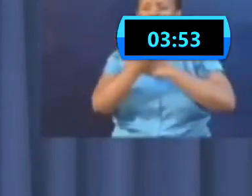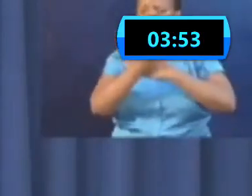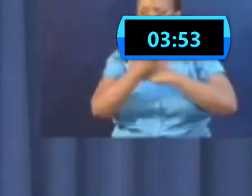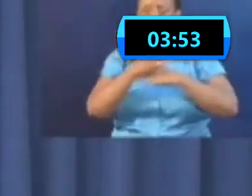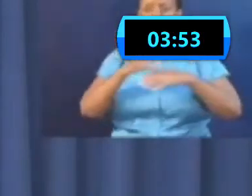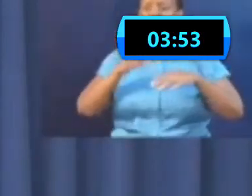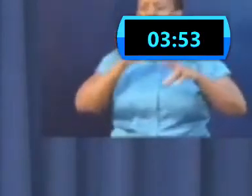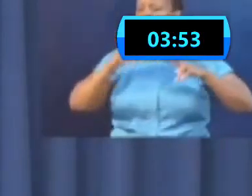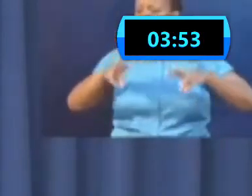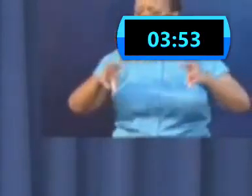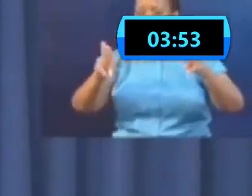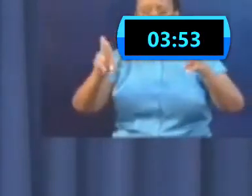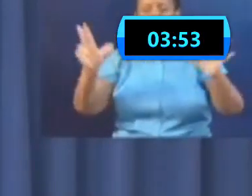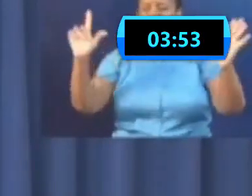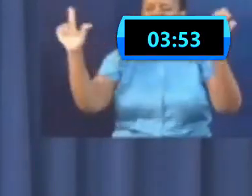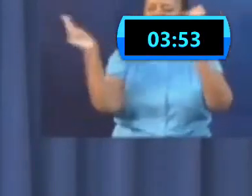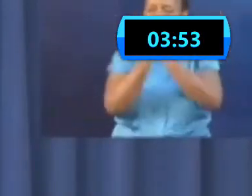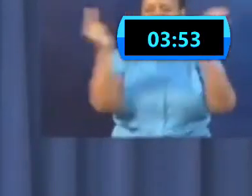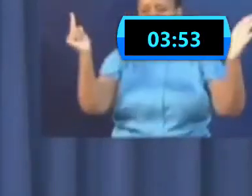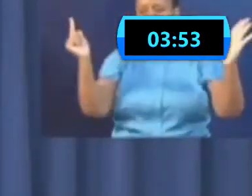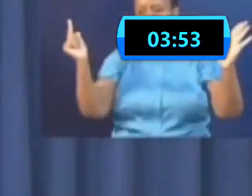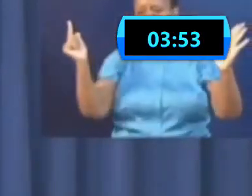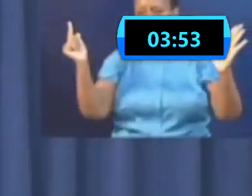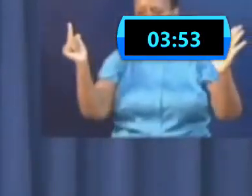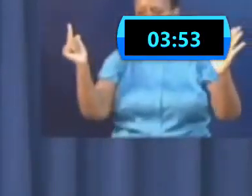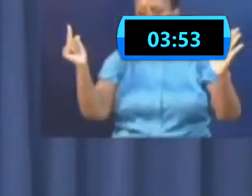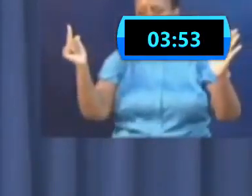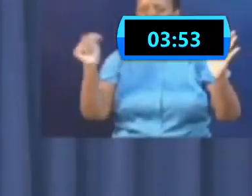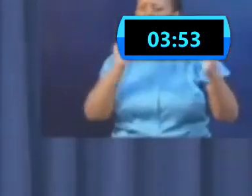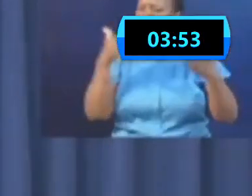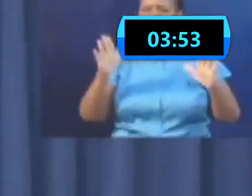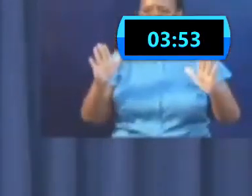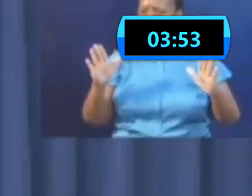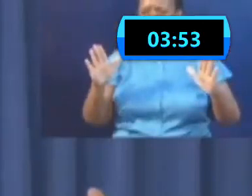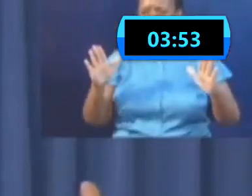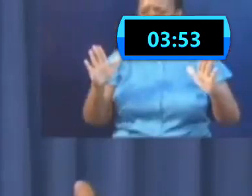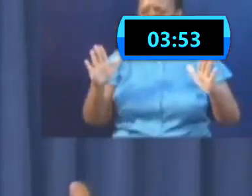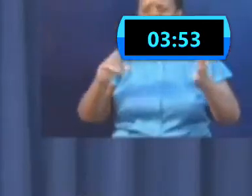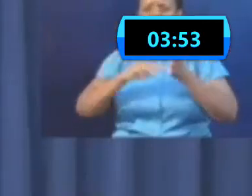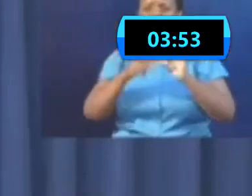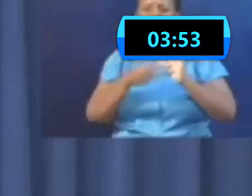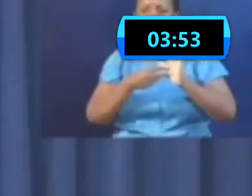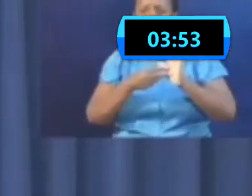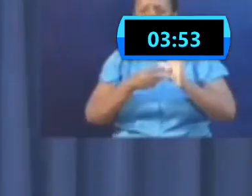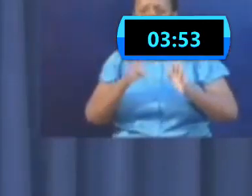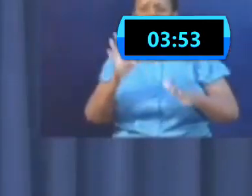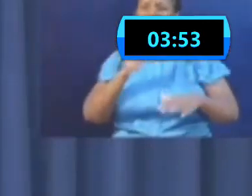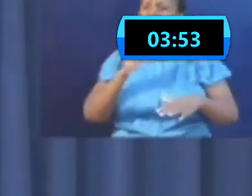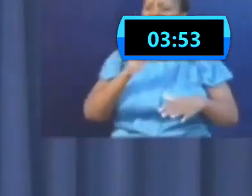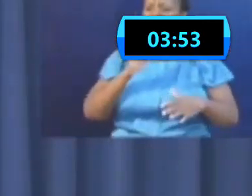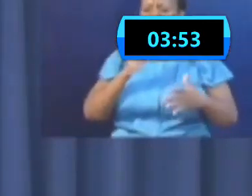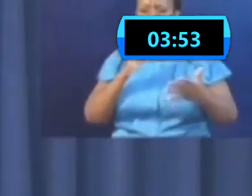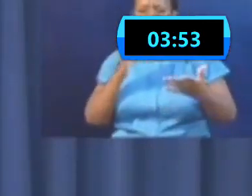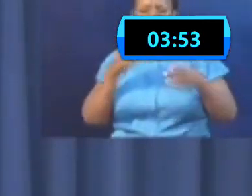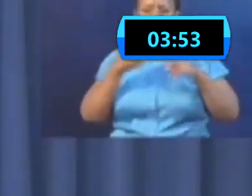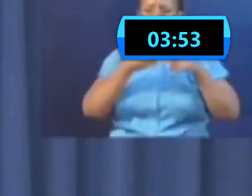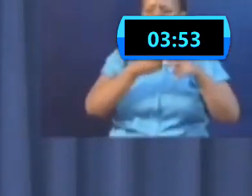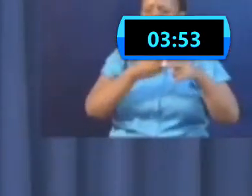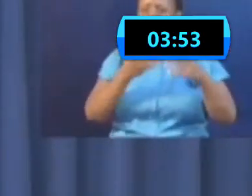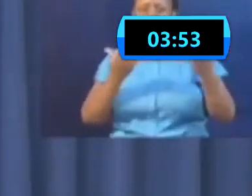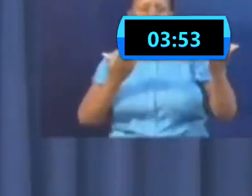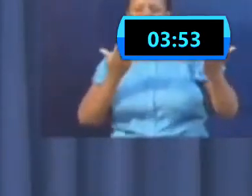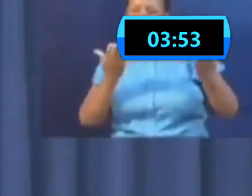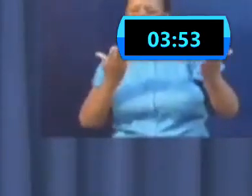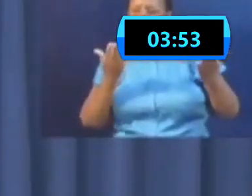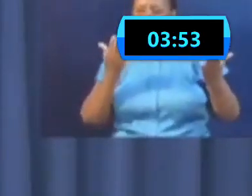or any particular event. We're saying that we, for the period that we are aiming to bring those numbers down, we